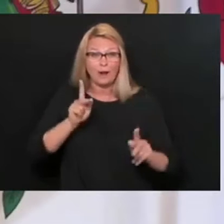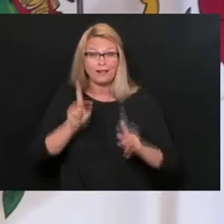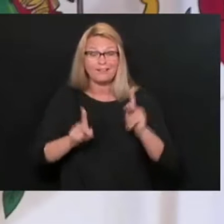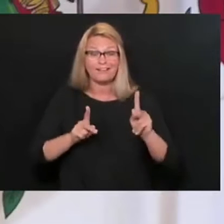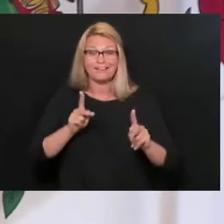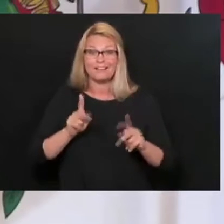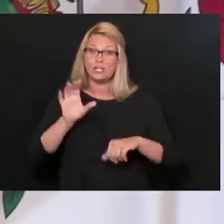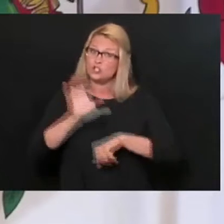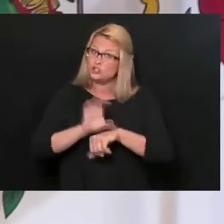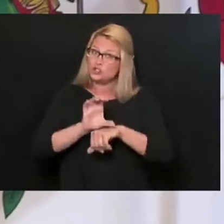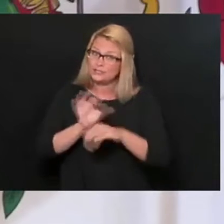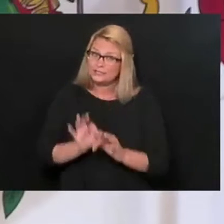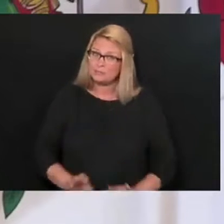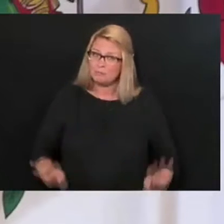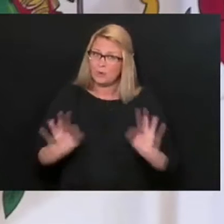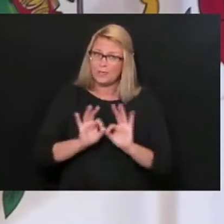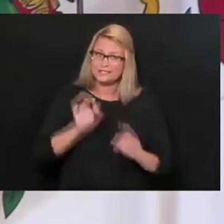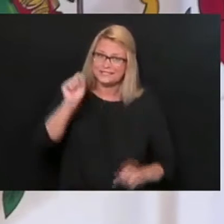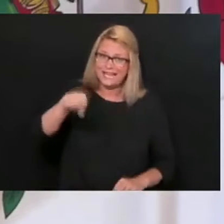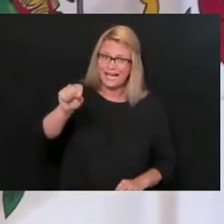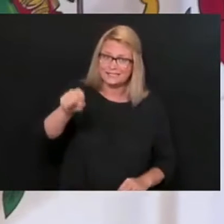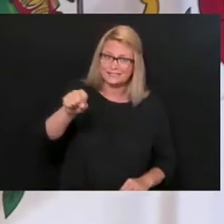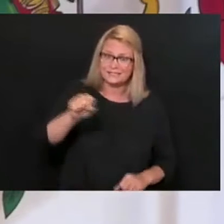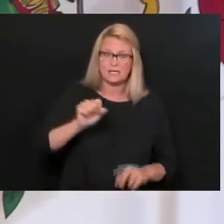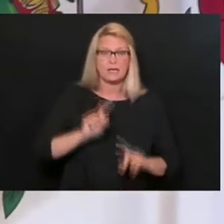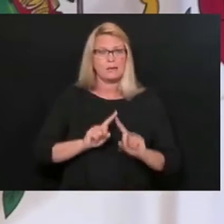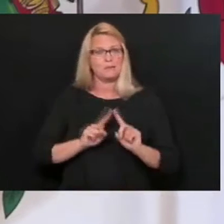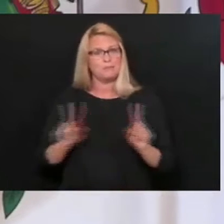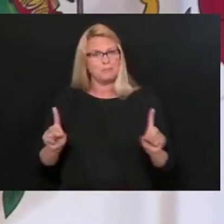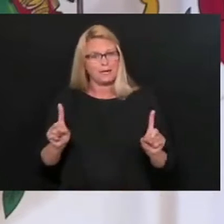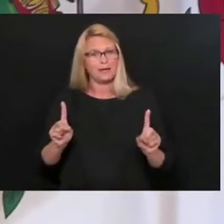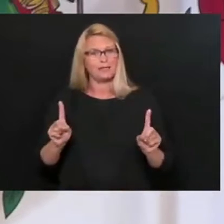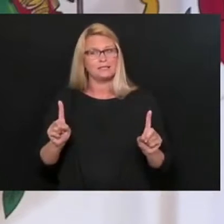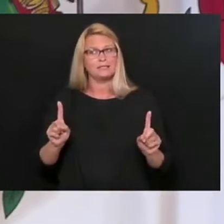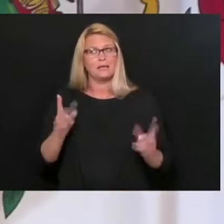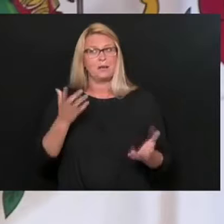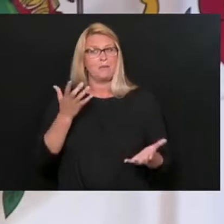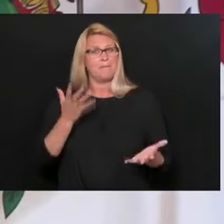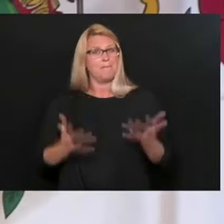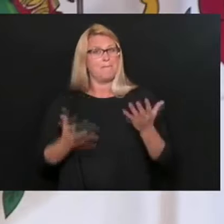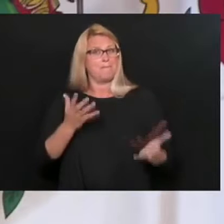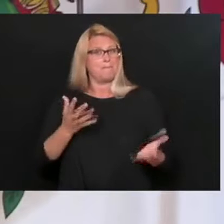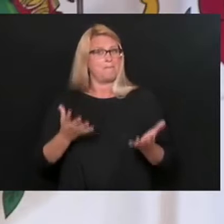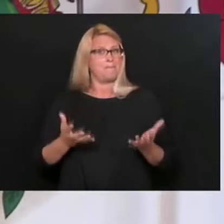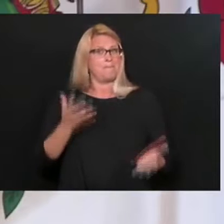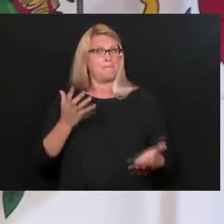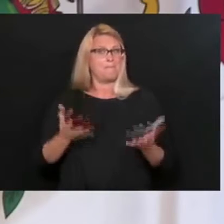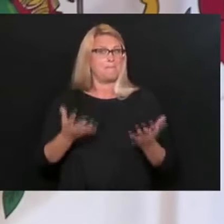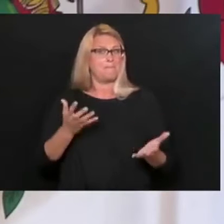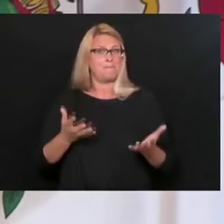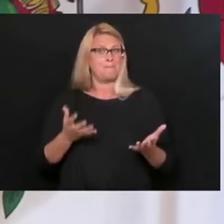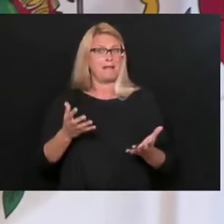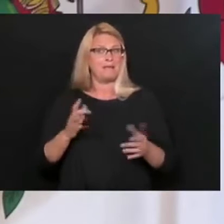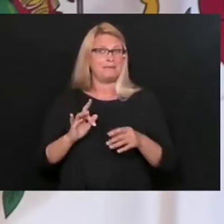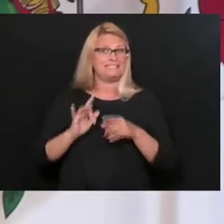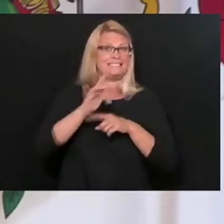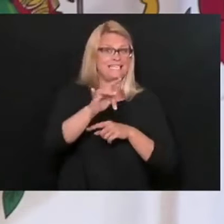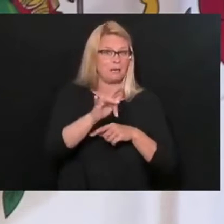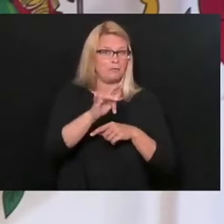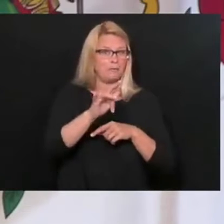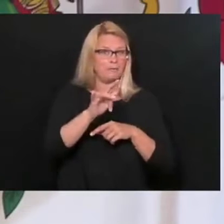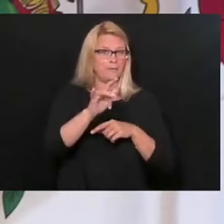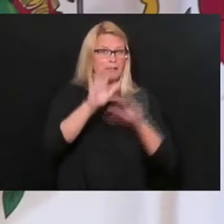you, but you may want to just take my words and think about them and take my advice and maybe just skip a few,